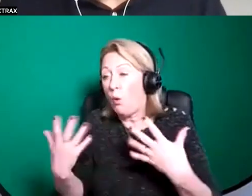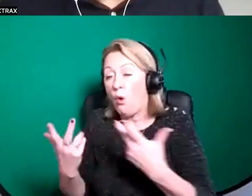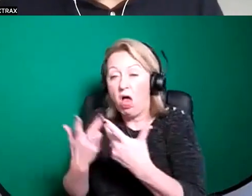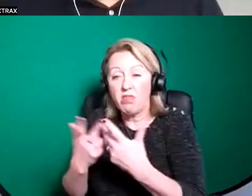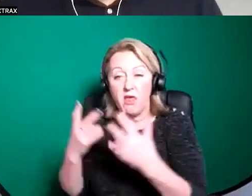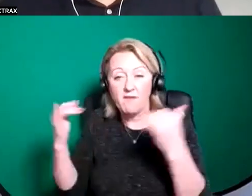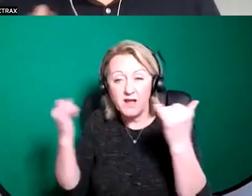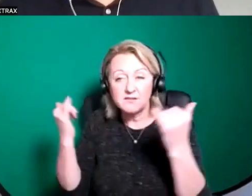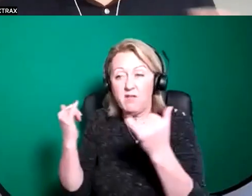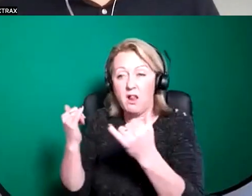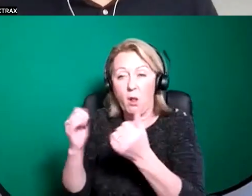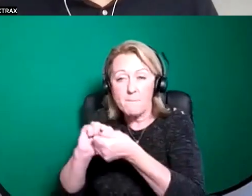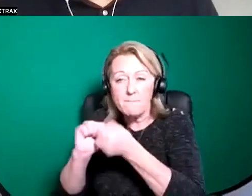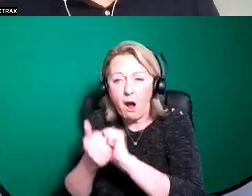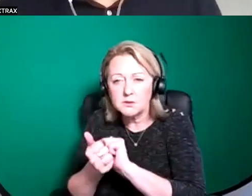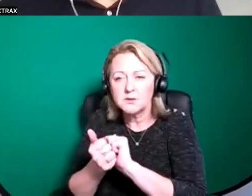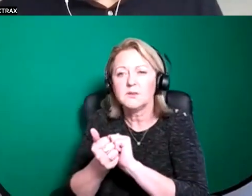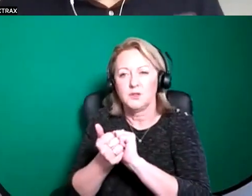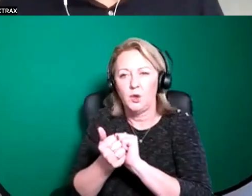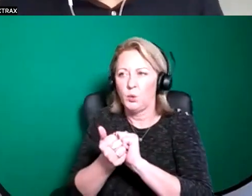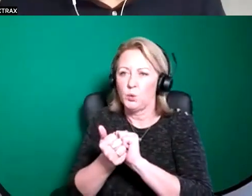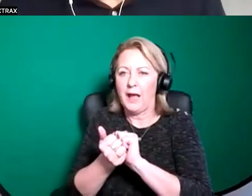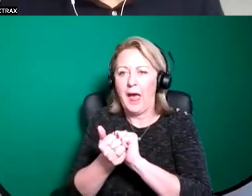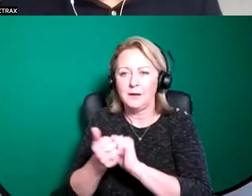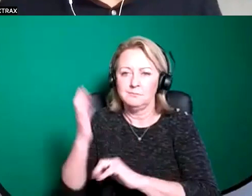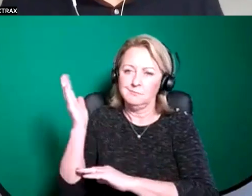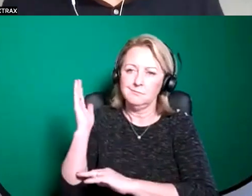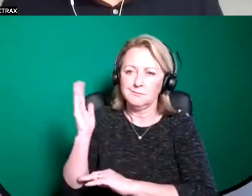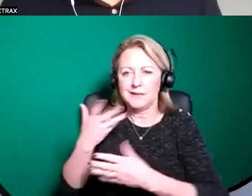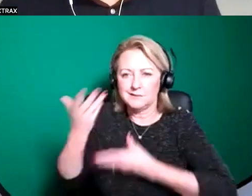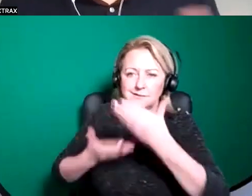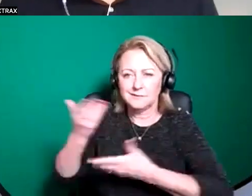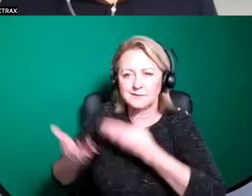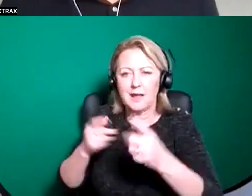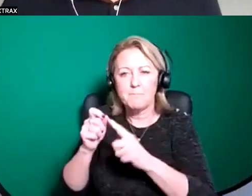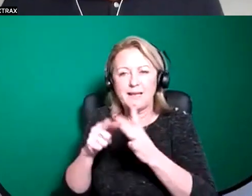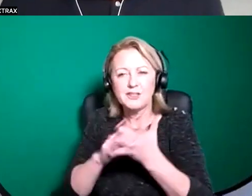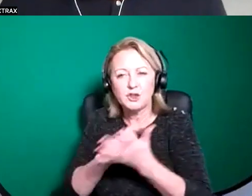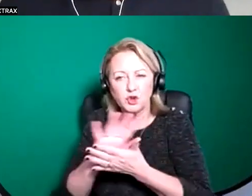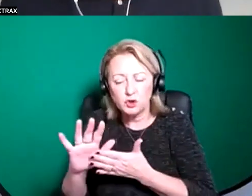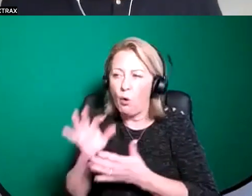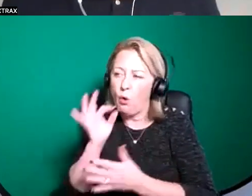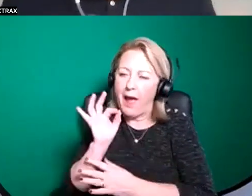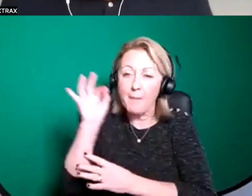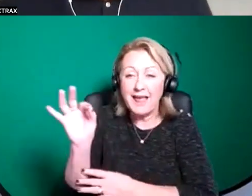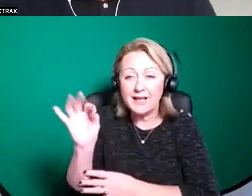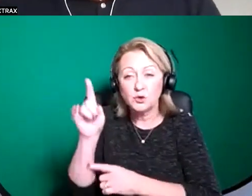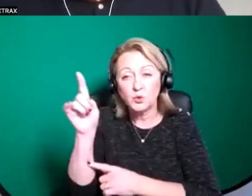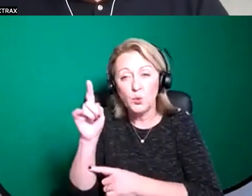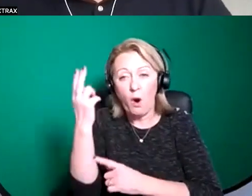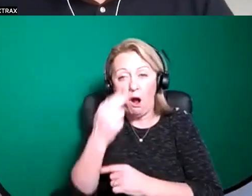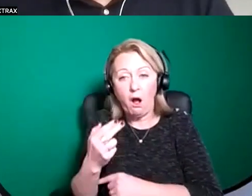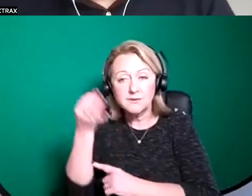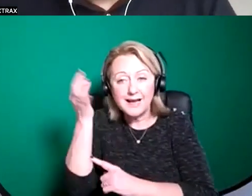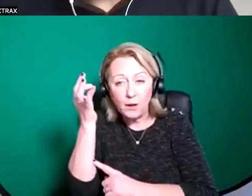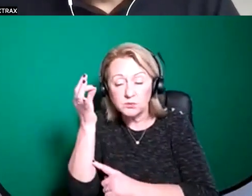might have out there and or get it to the point where you might be able to make a kind of application to the arts council to help kind of